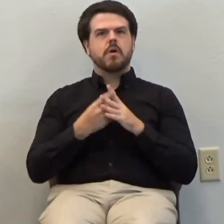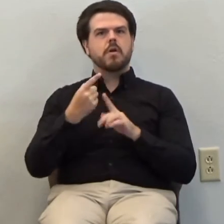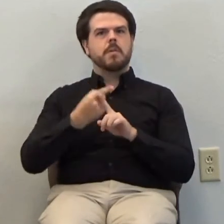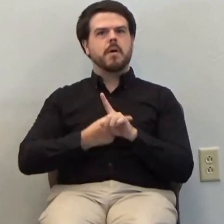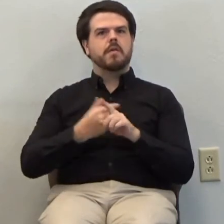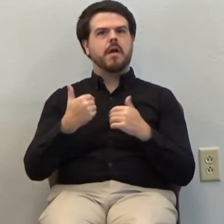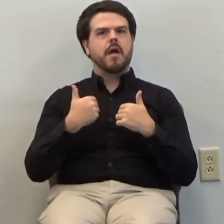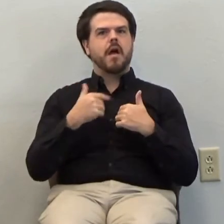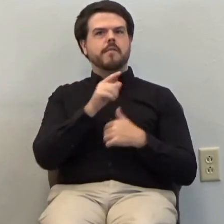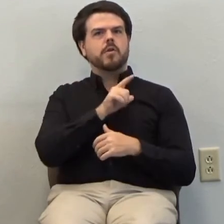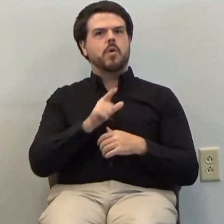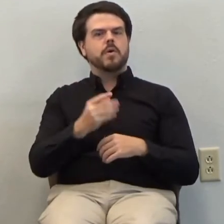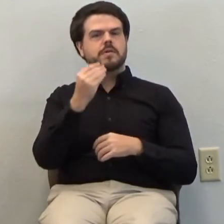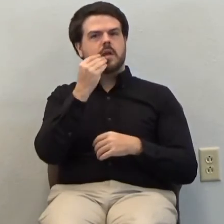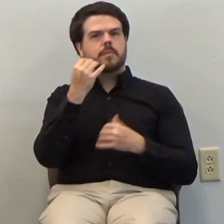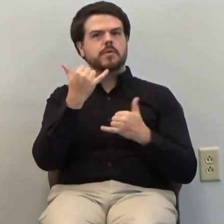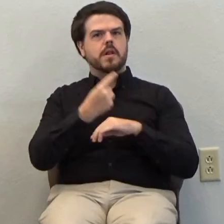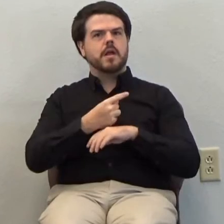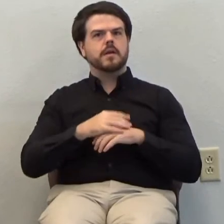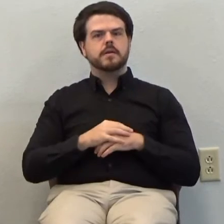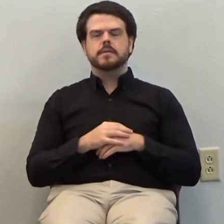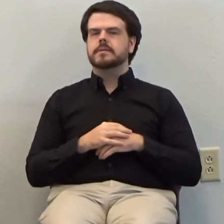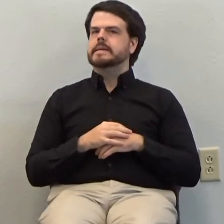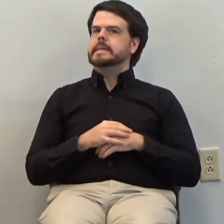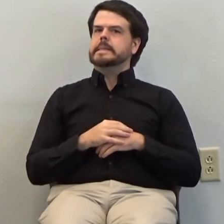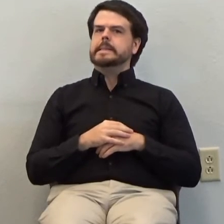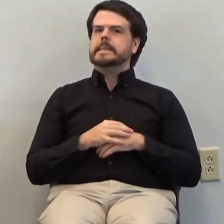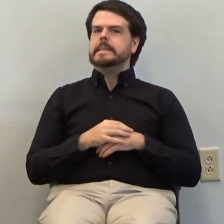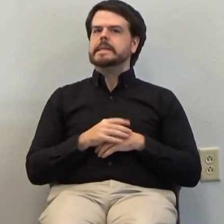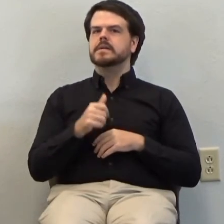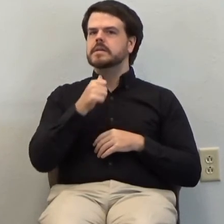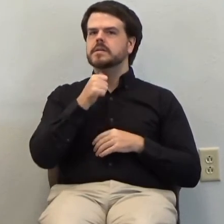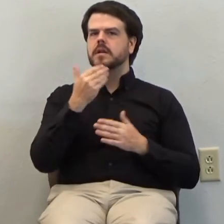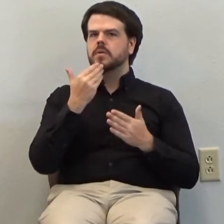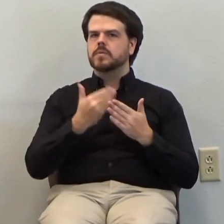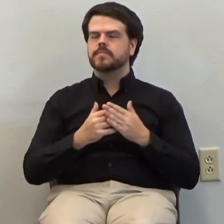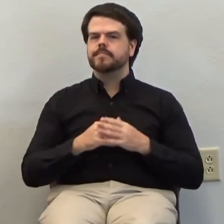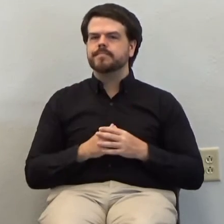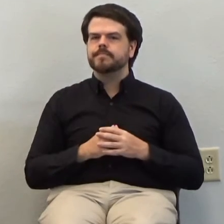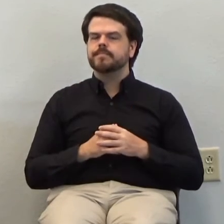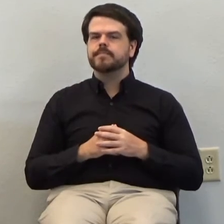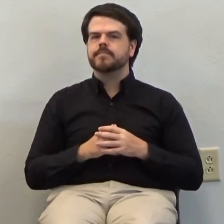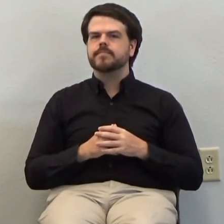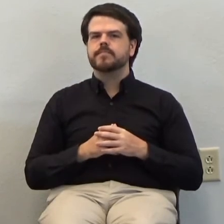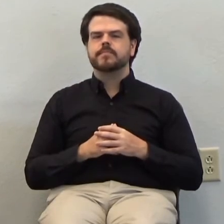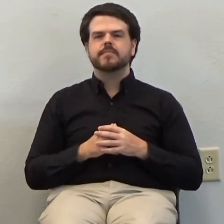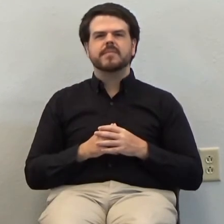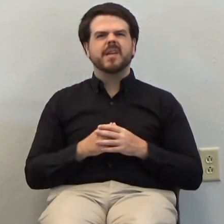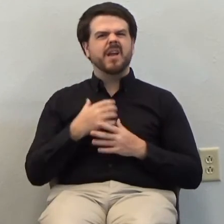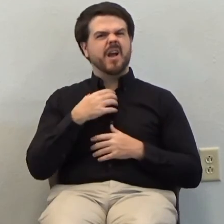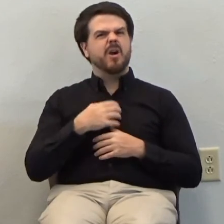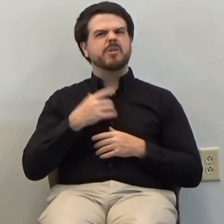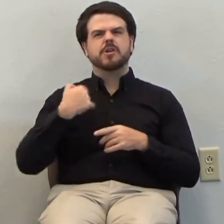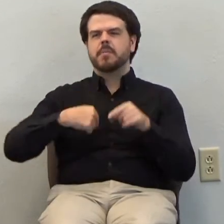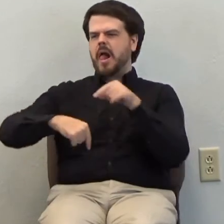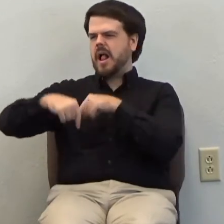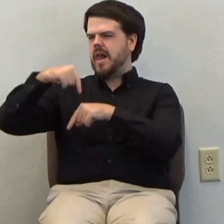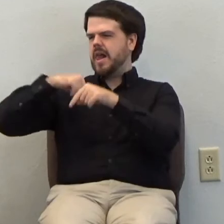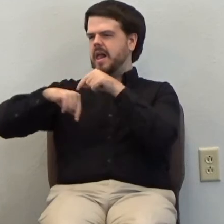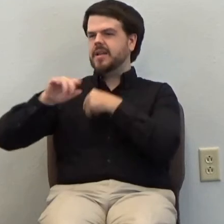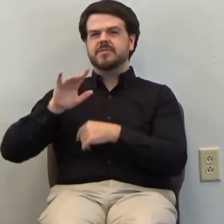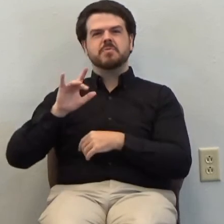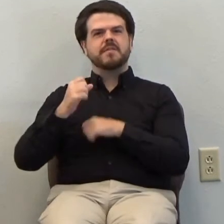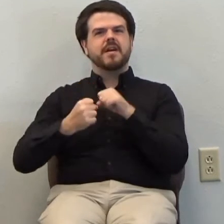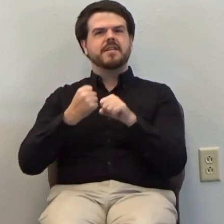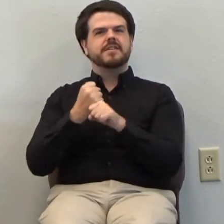supper today hmm not good not good I wish I could go back 25 years and start